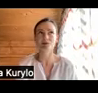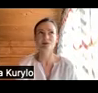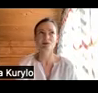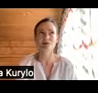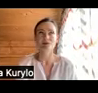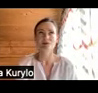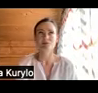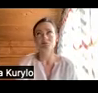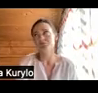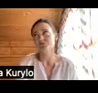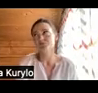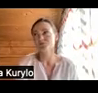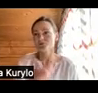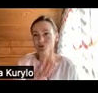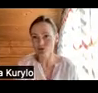what we found